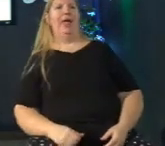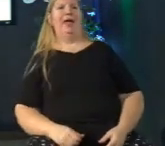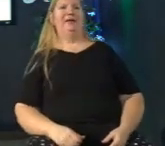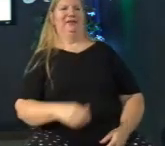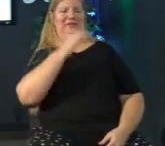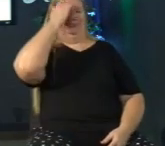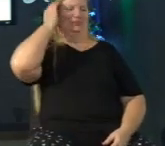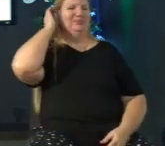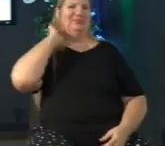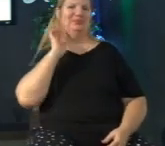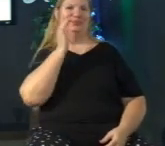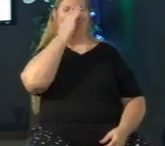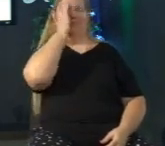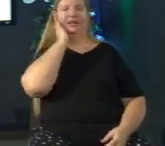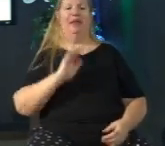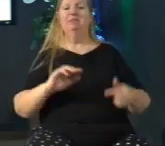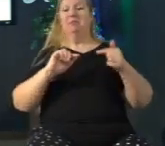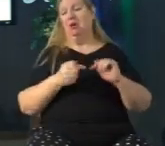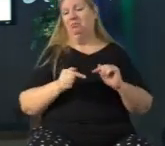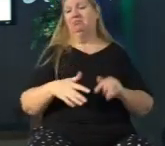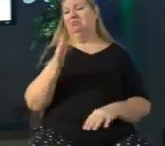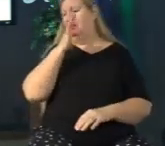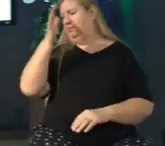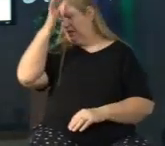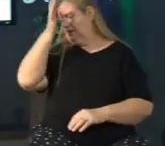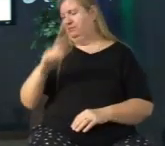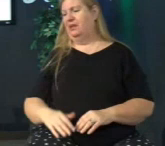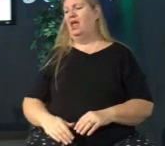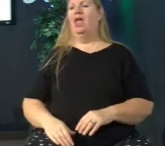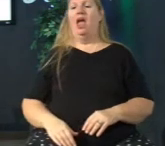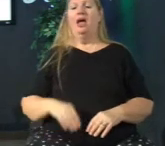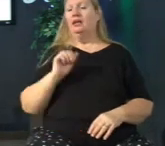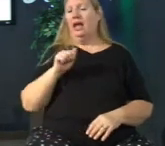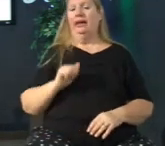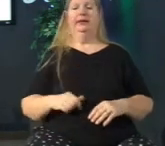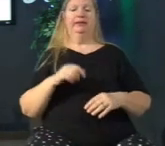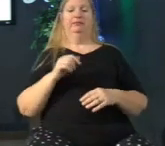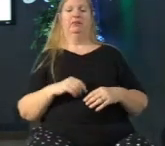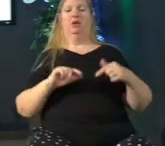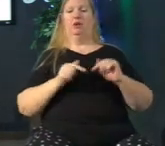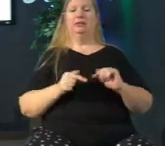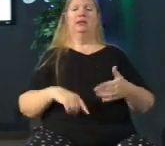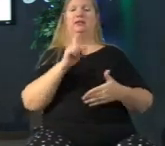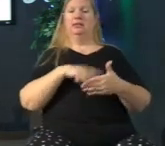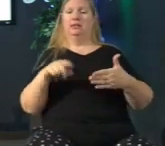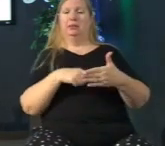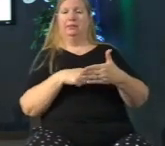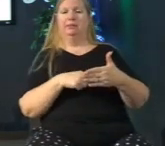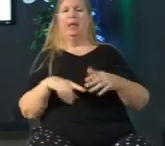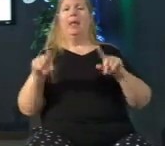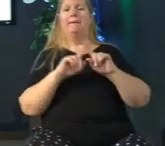no it does hurt a parent it hurts a parent to have to discipline a child but the discipline is